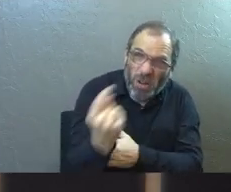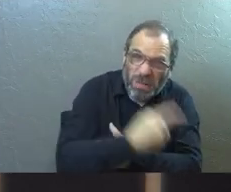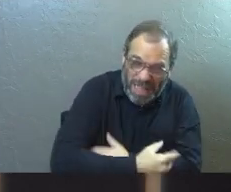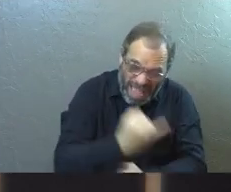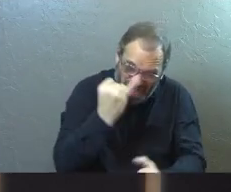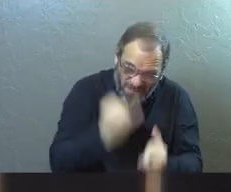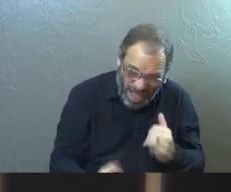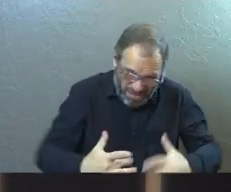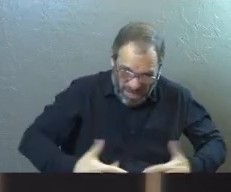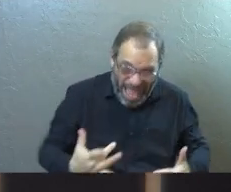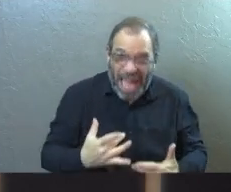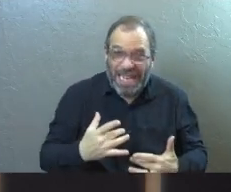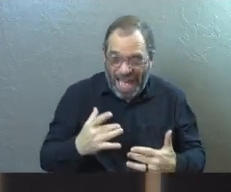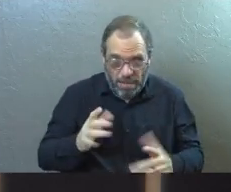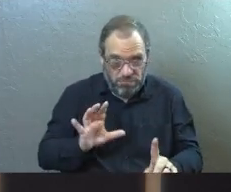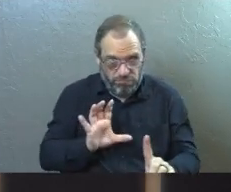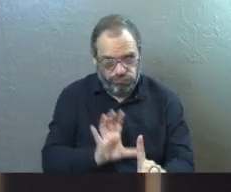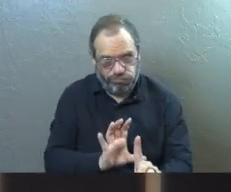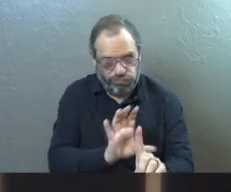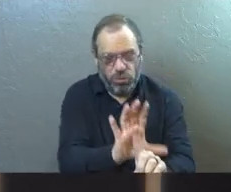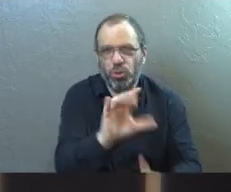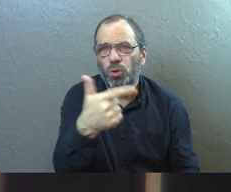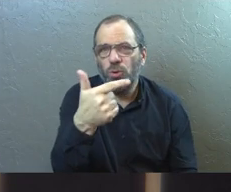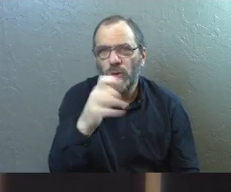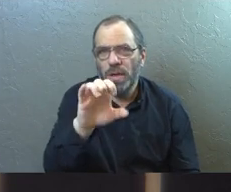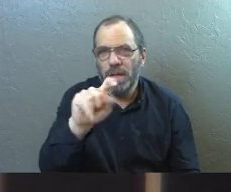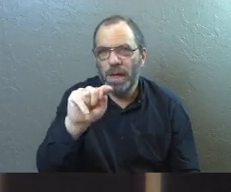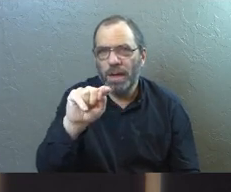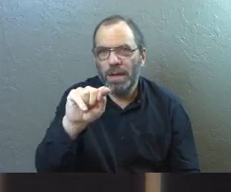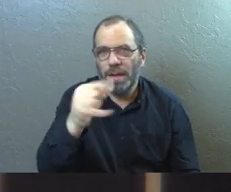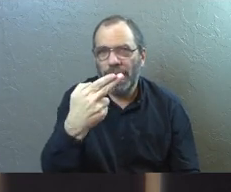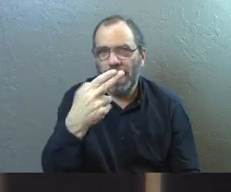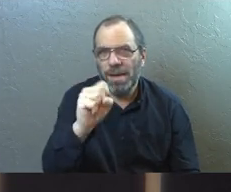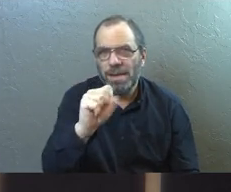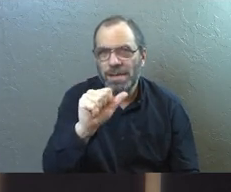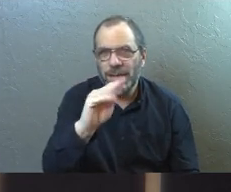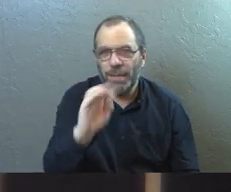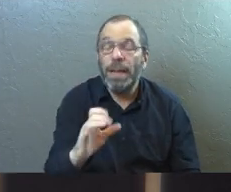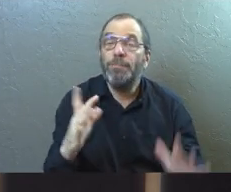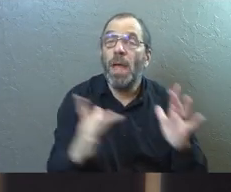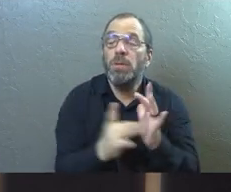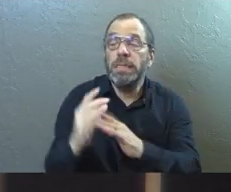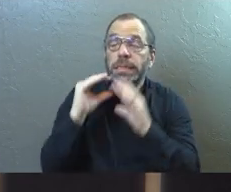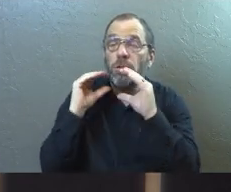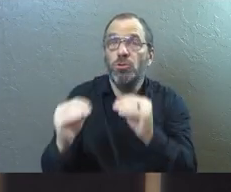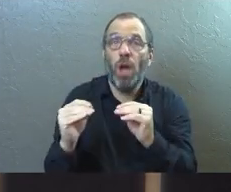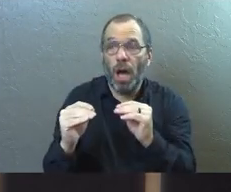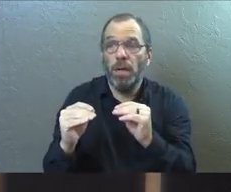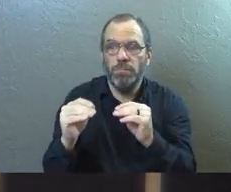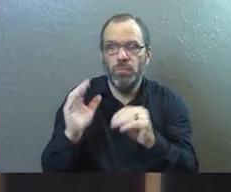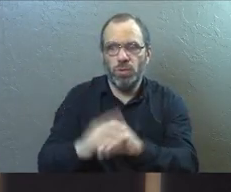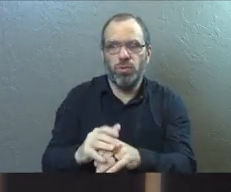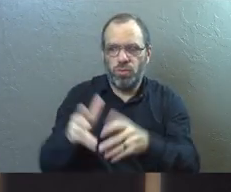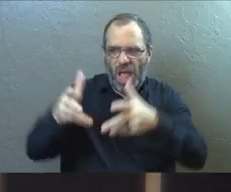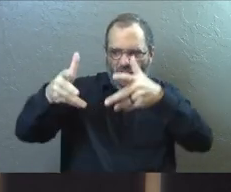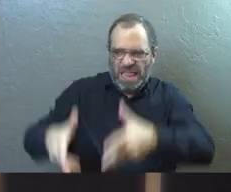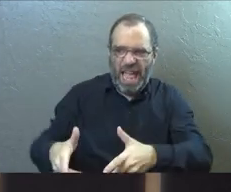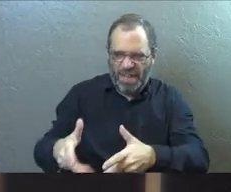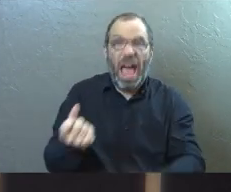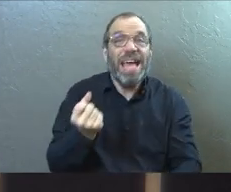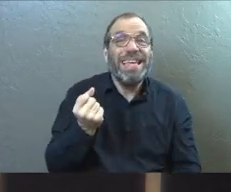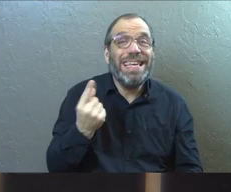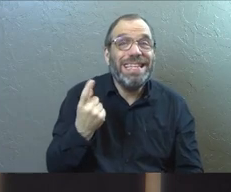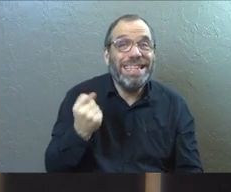And on that walk that they take to Gethsemane, this is one of the teachings that Jesus Christ gives to his remaining